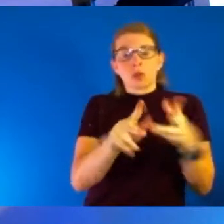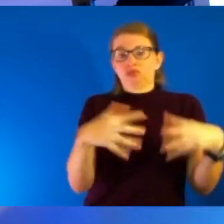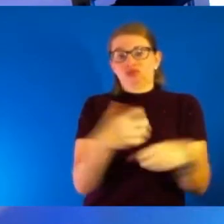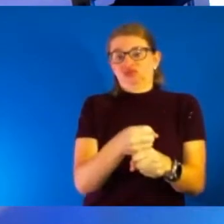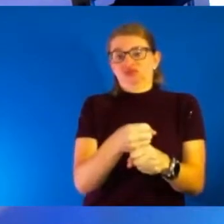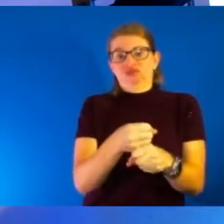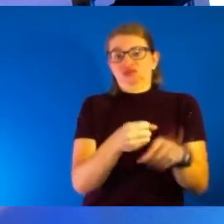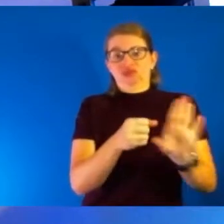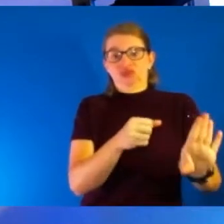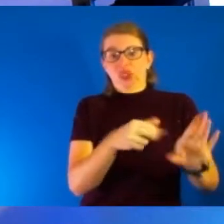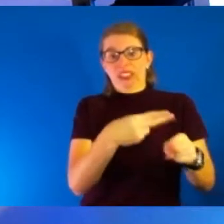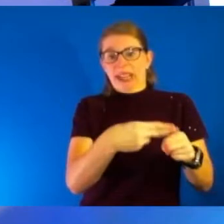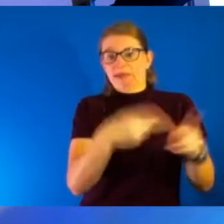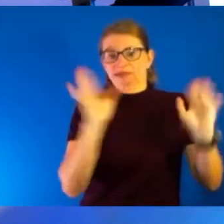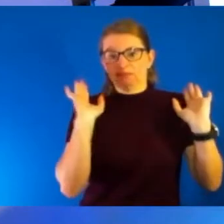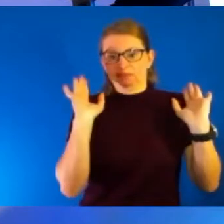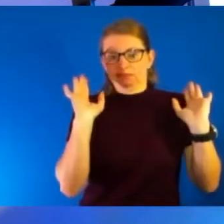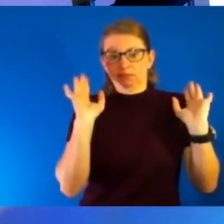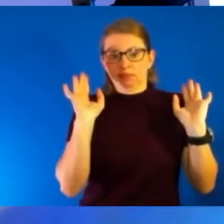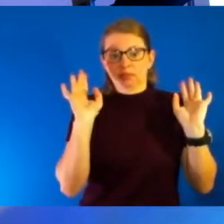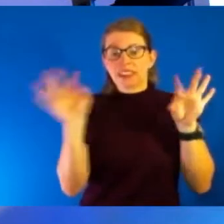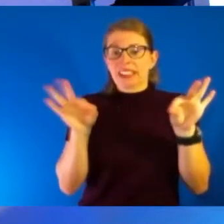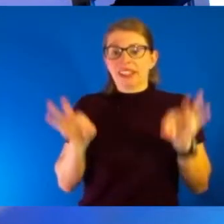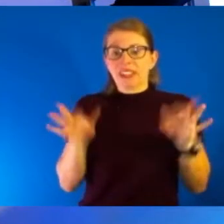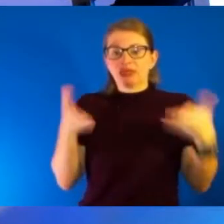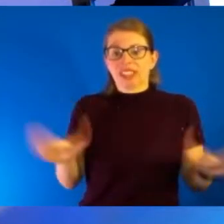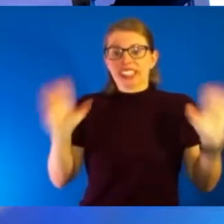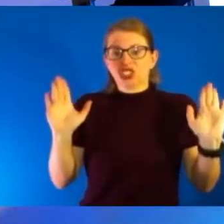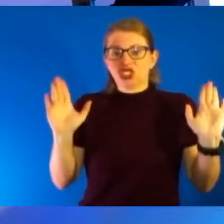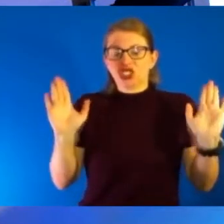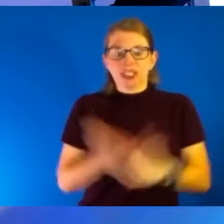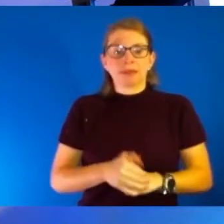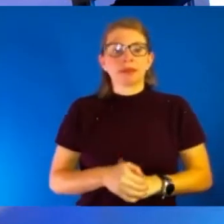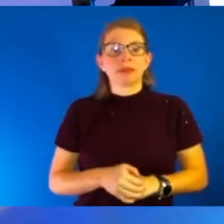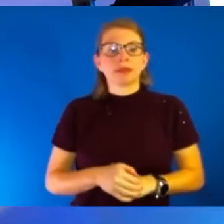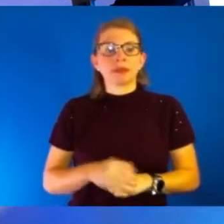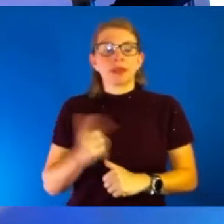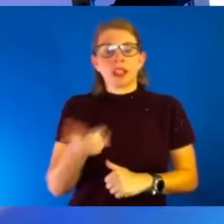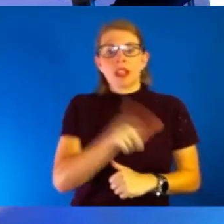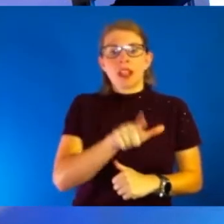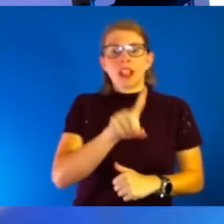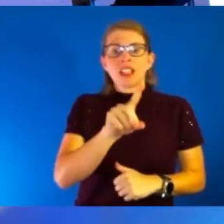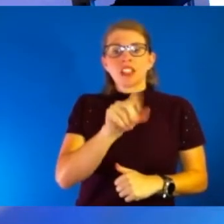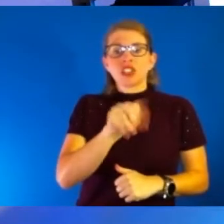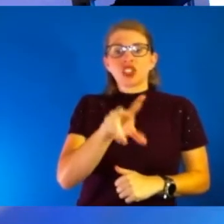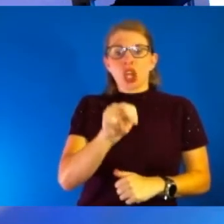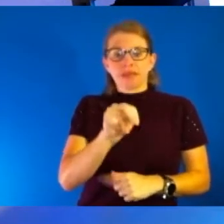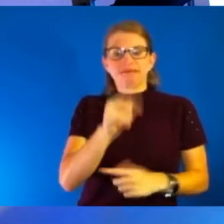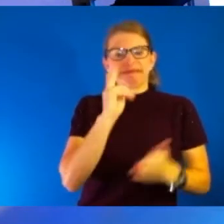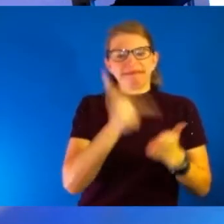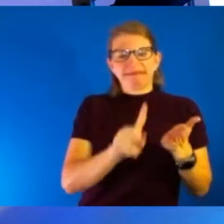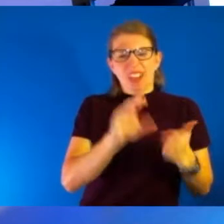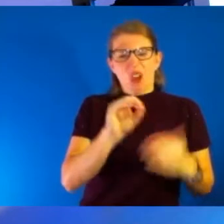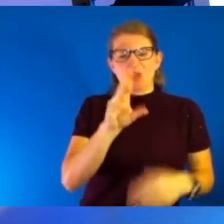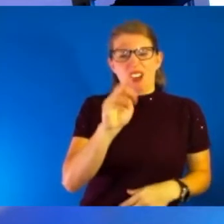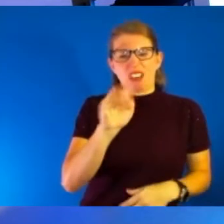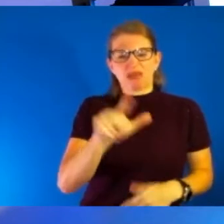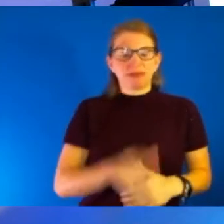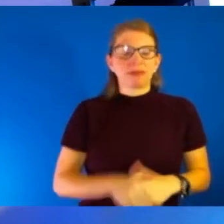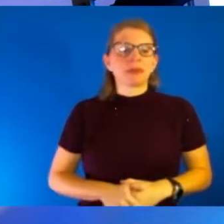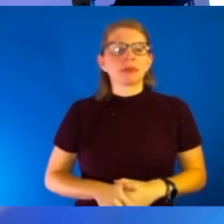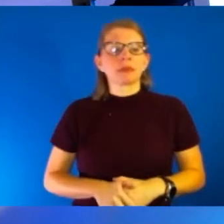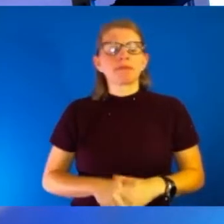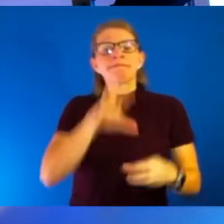That's our terminology. Definition is done. All right. First of all, let's, let's turn to you, Secretary O'Connell. Tell us a little bit about what your part of